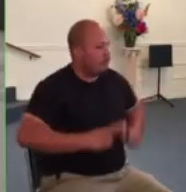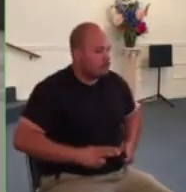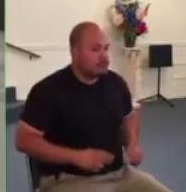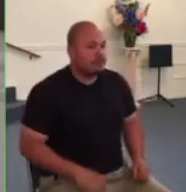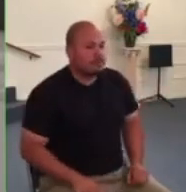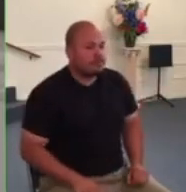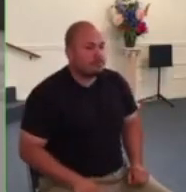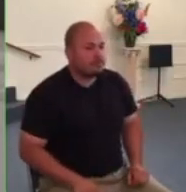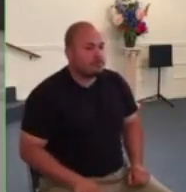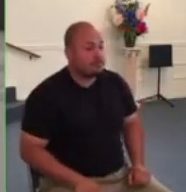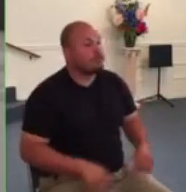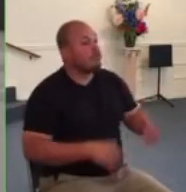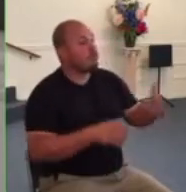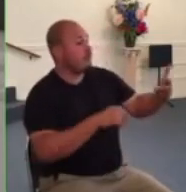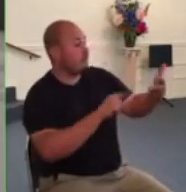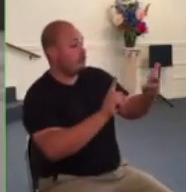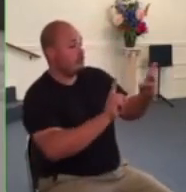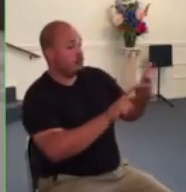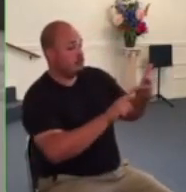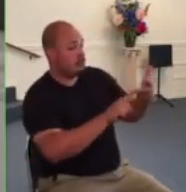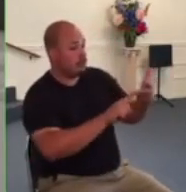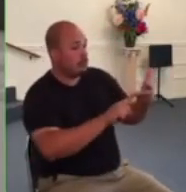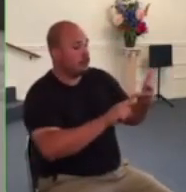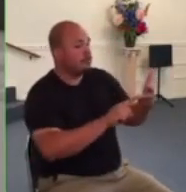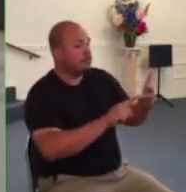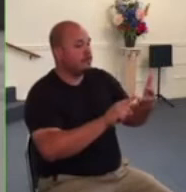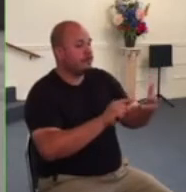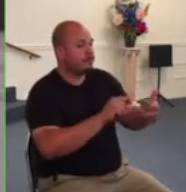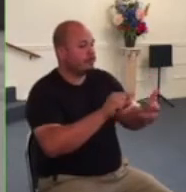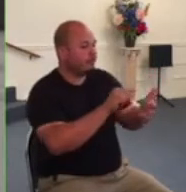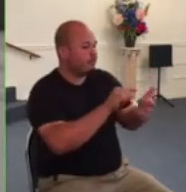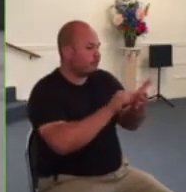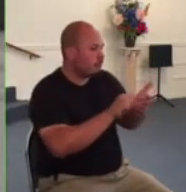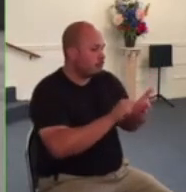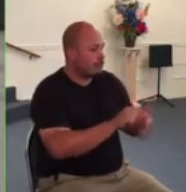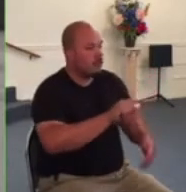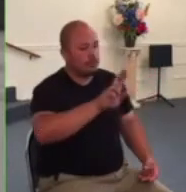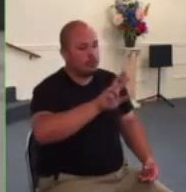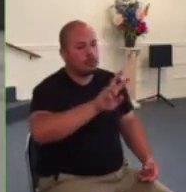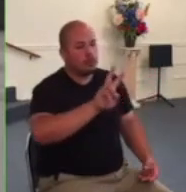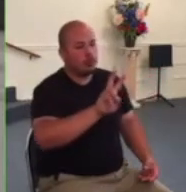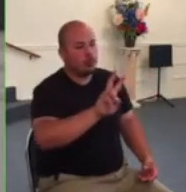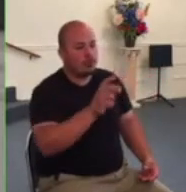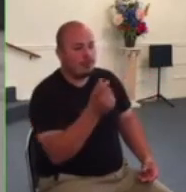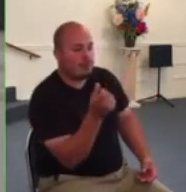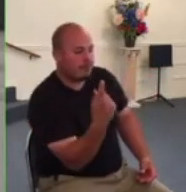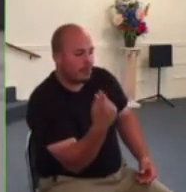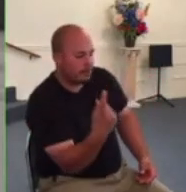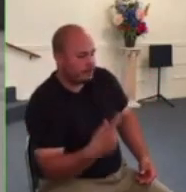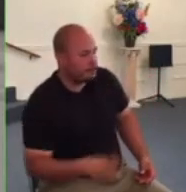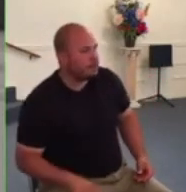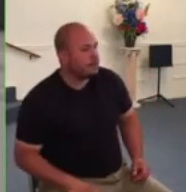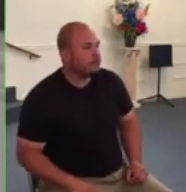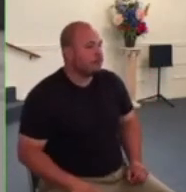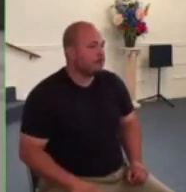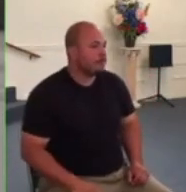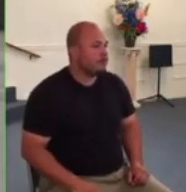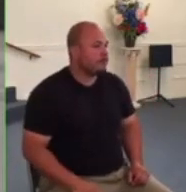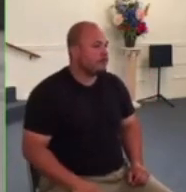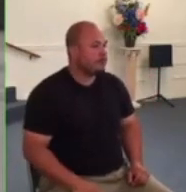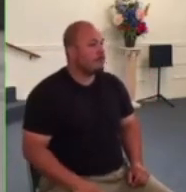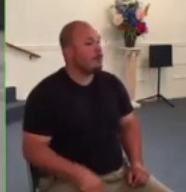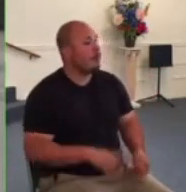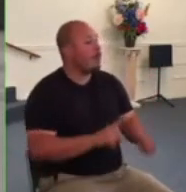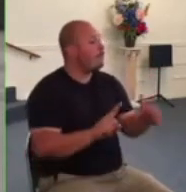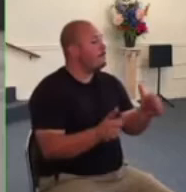text first peter 2 verse 11 first peter 2 verse 11 the first